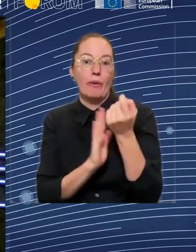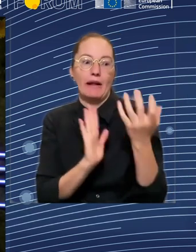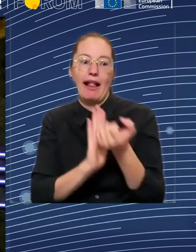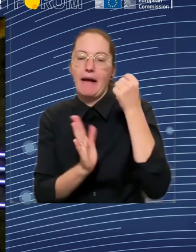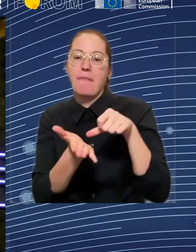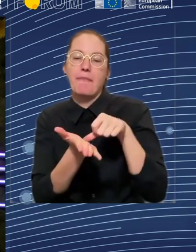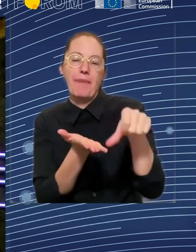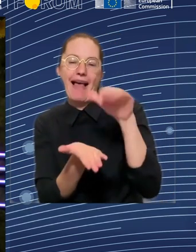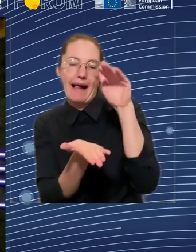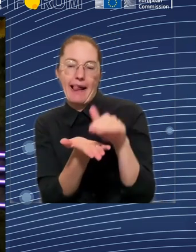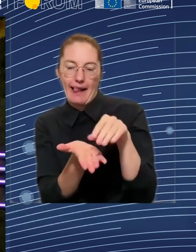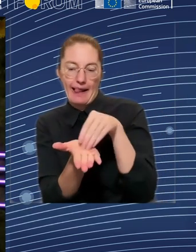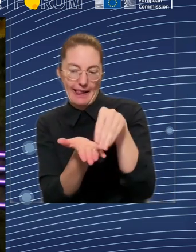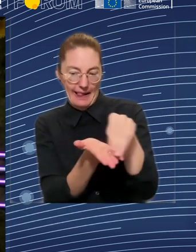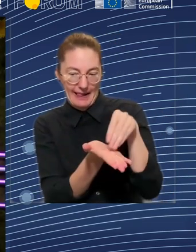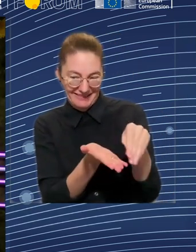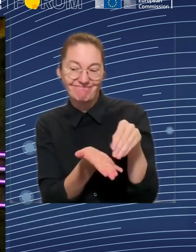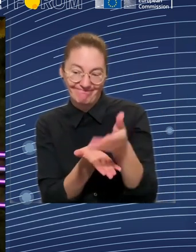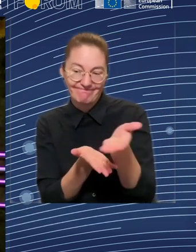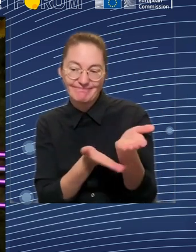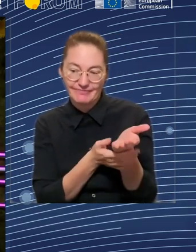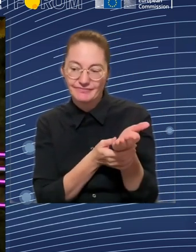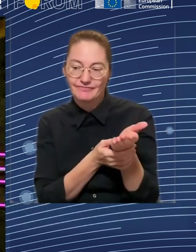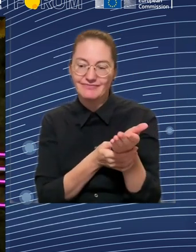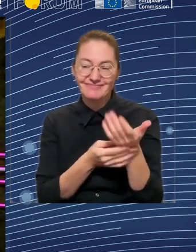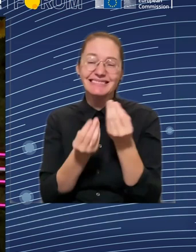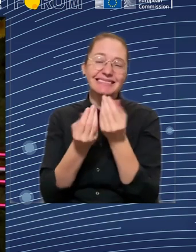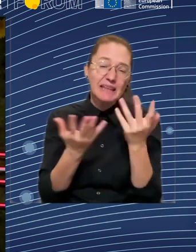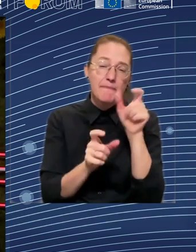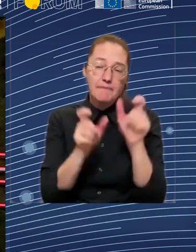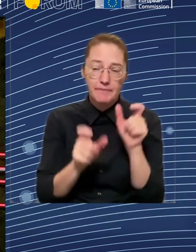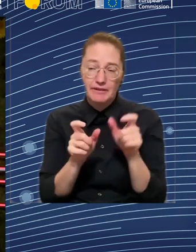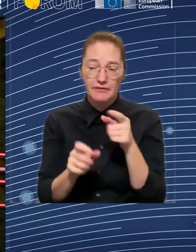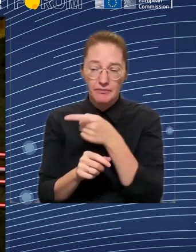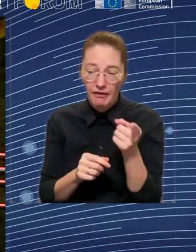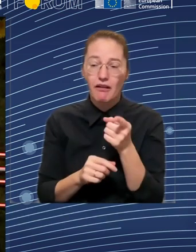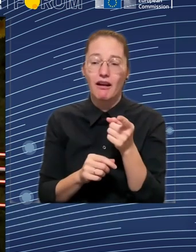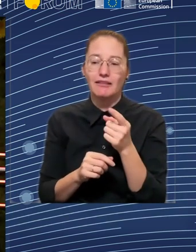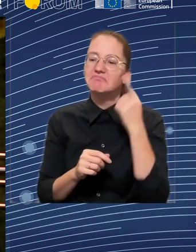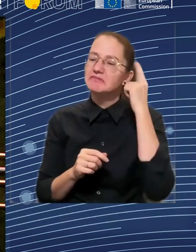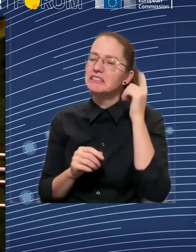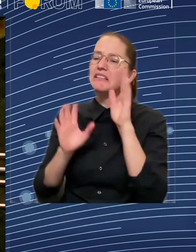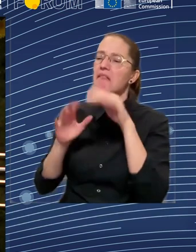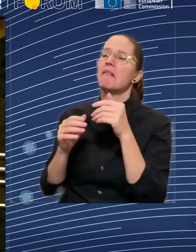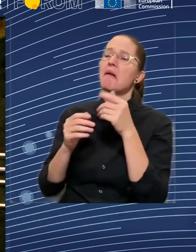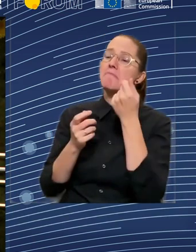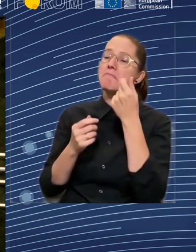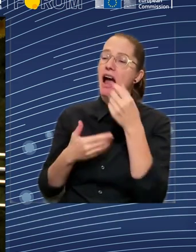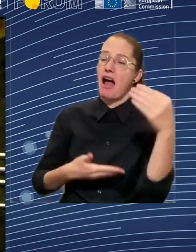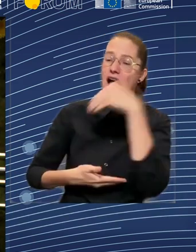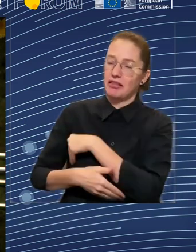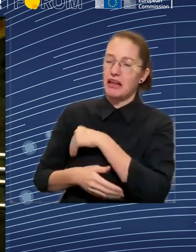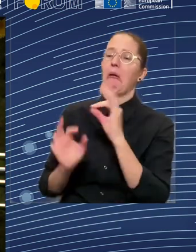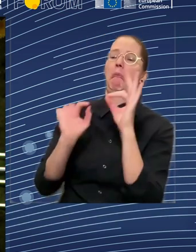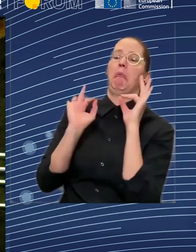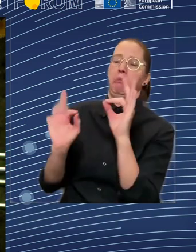certain kinds of risks that we can't envisage, for example, if there is a work accident, if there is disability that appears